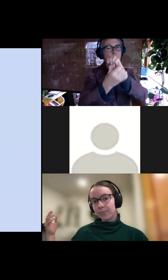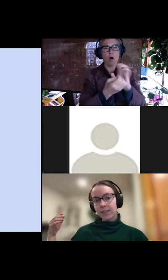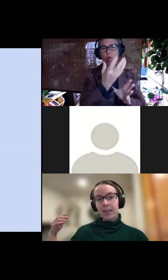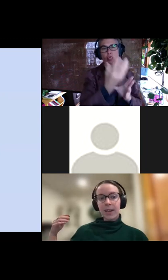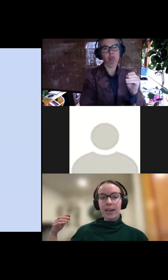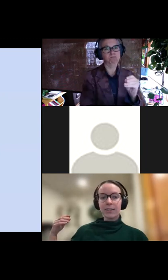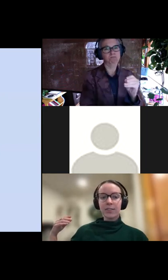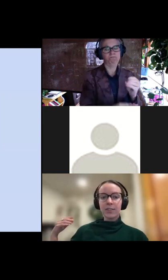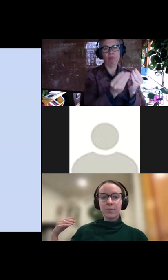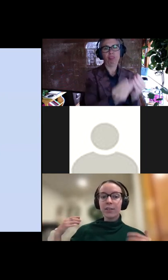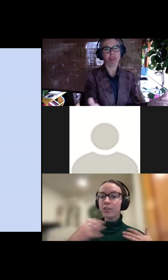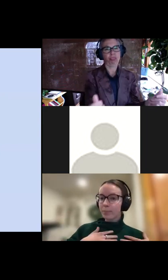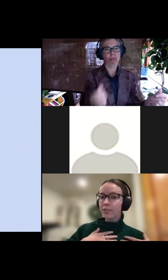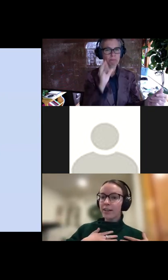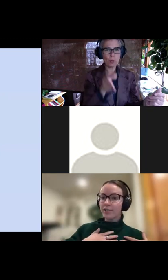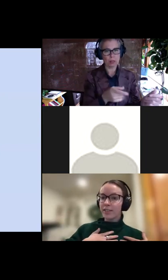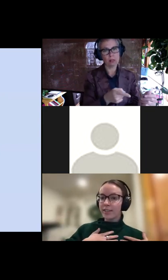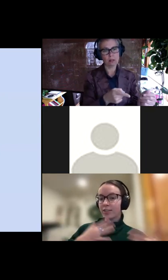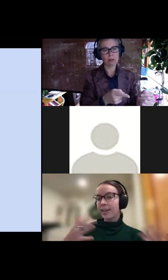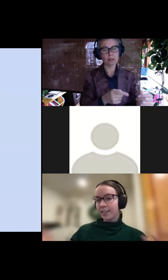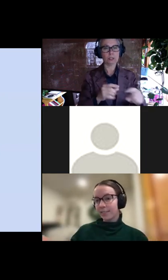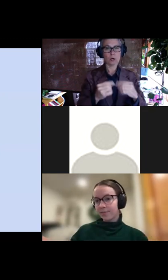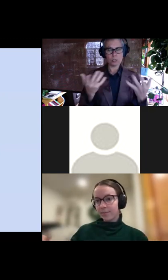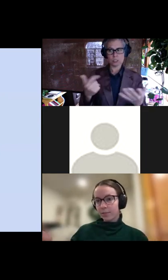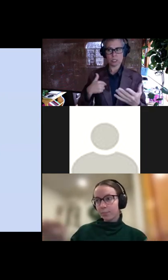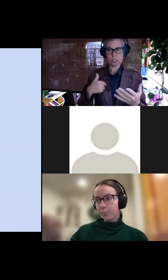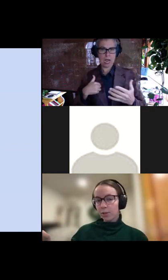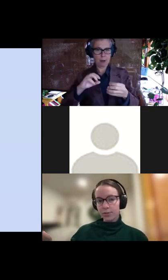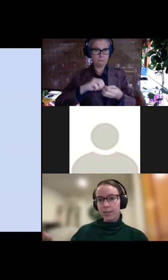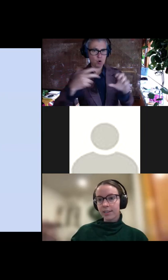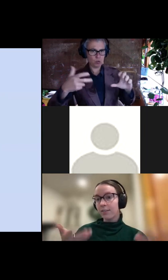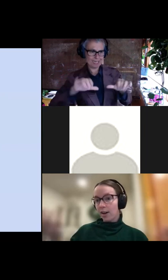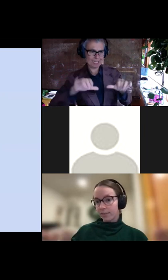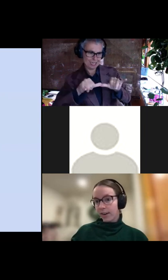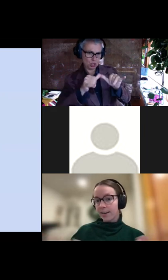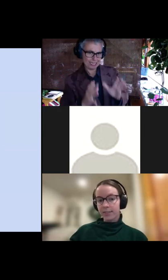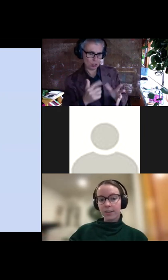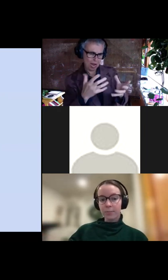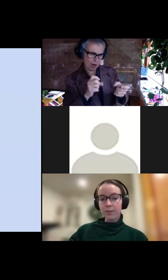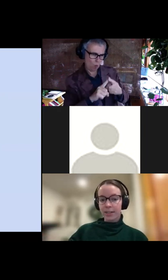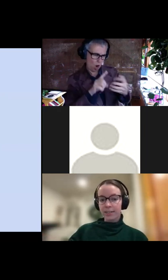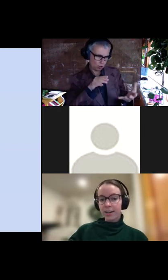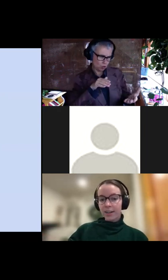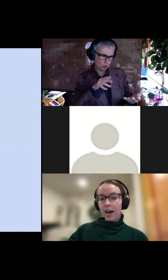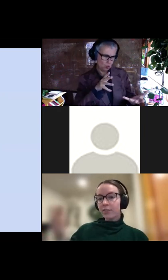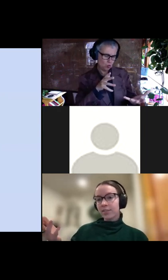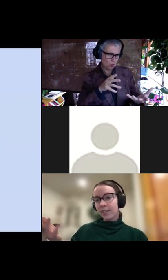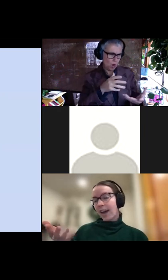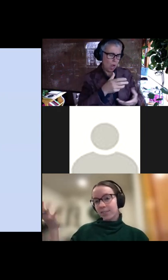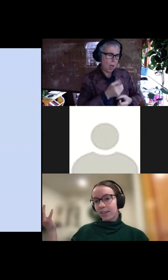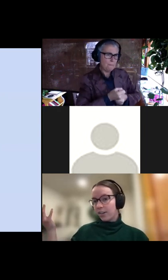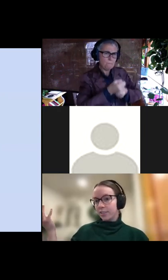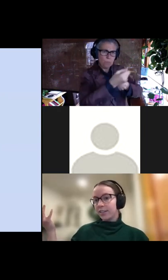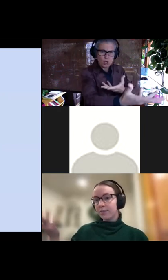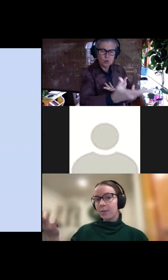die out. And when you're a protein engineer and you're trying to produce a evolved variant of a protein, obviously